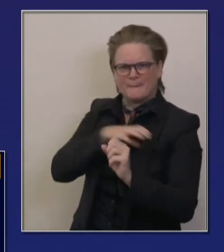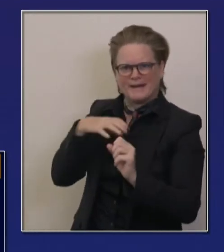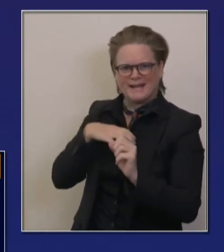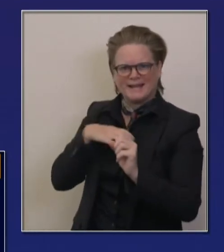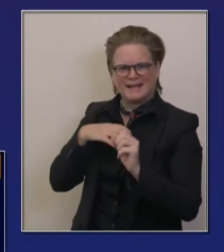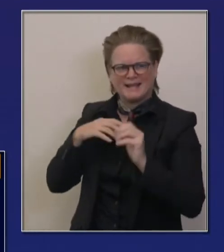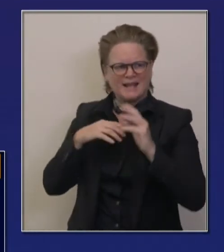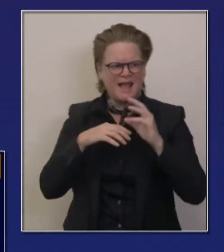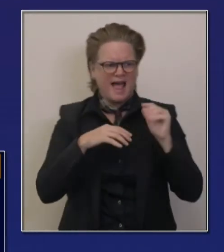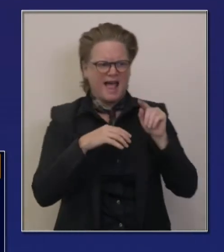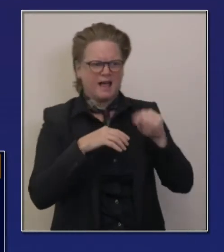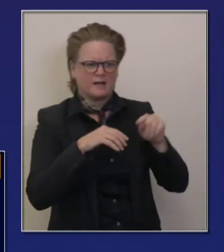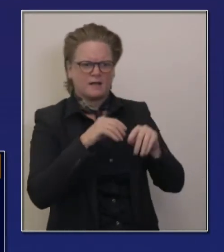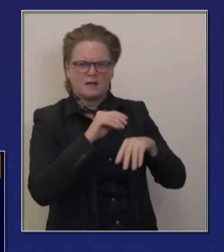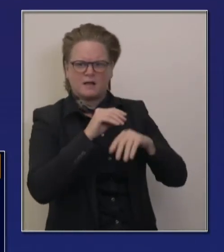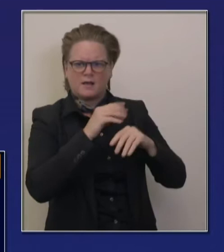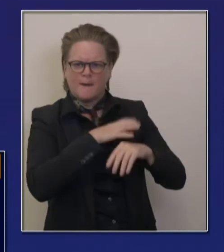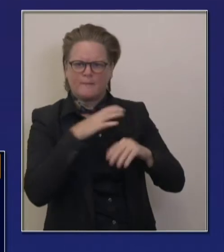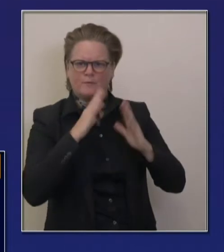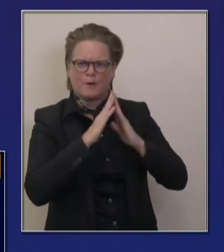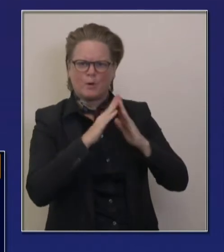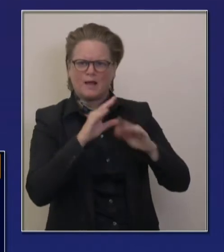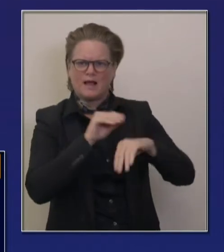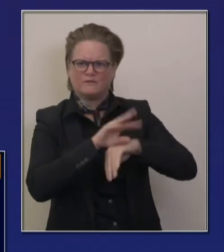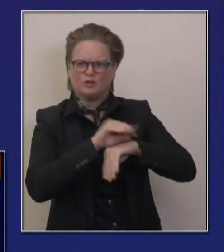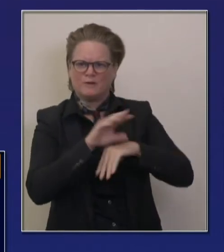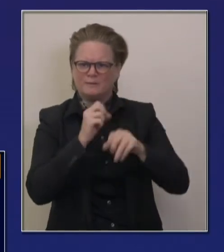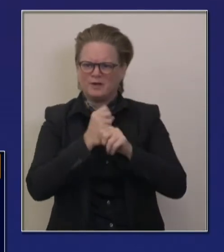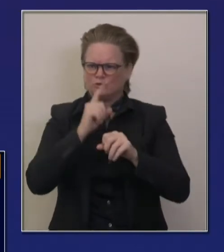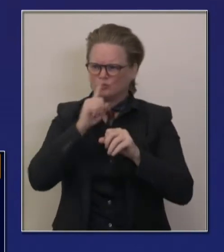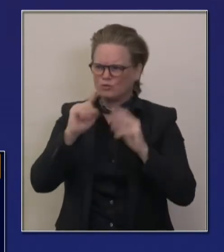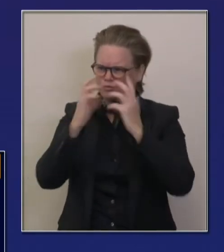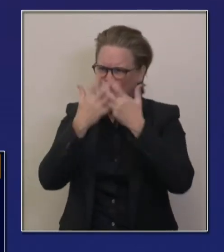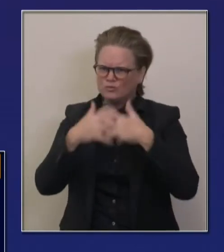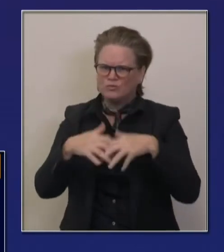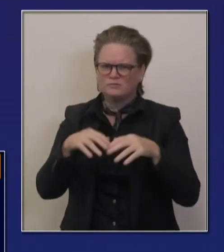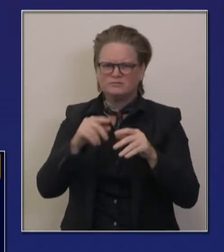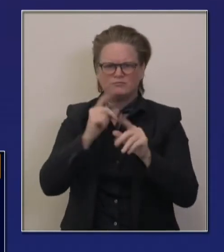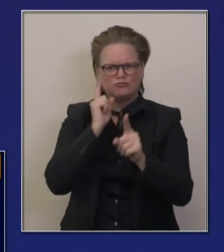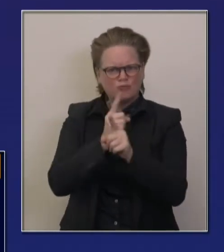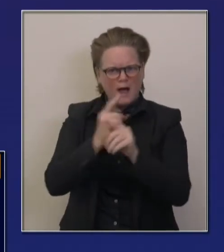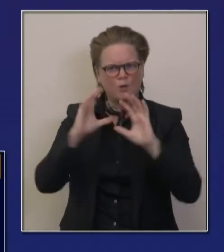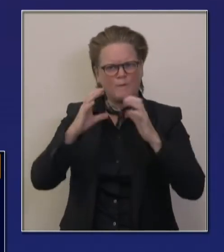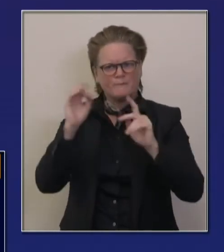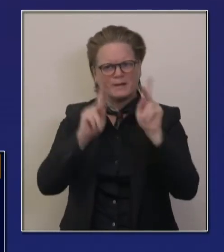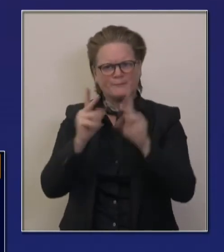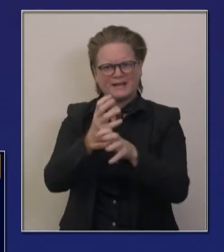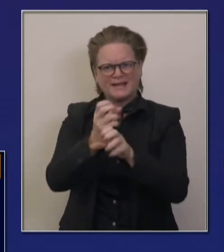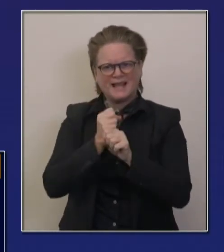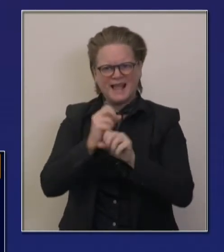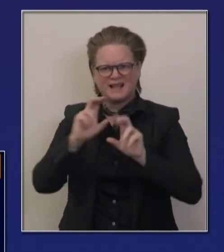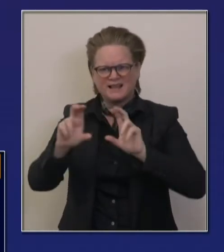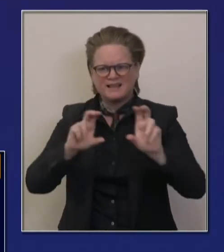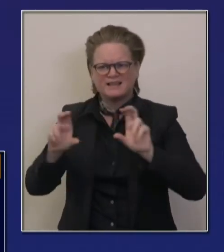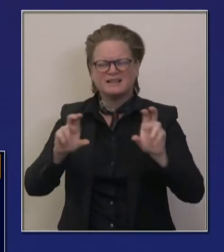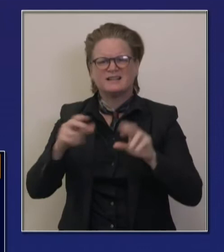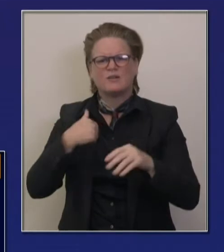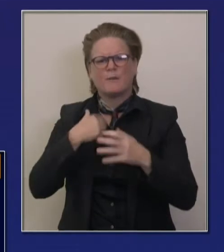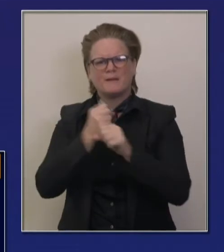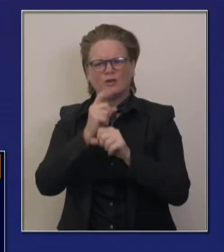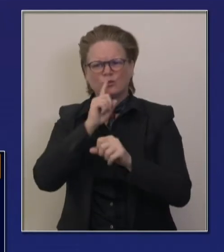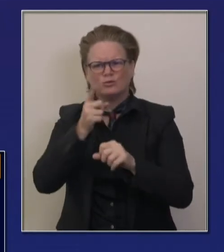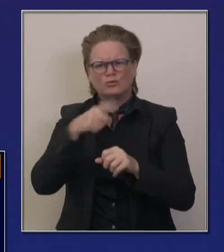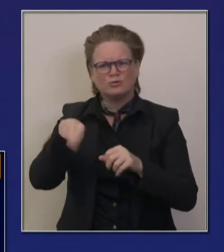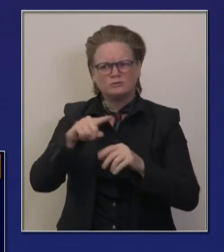people a little bit more confidence that we're going to do things right and address concerns going in. So that's an